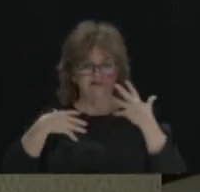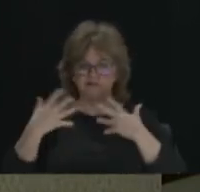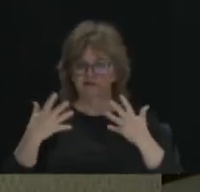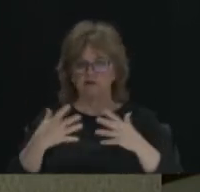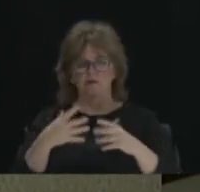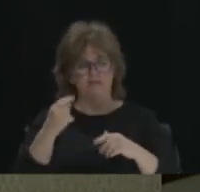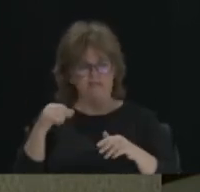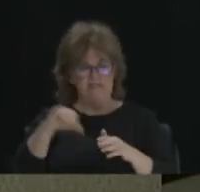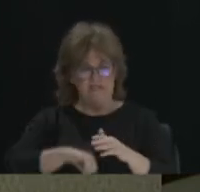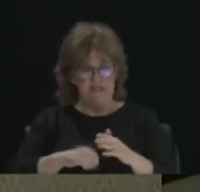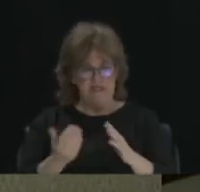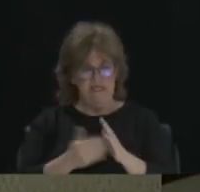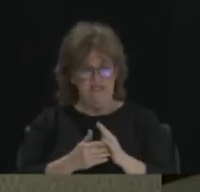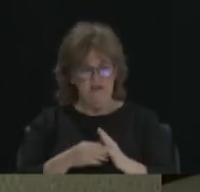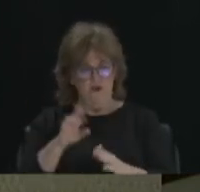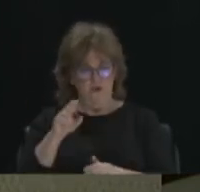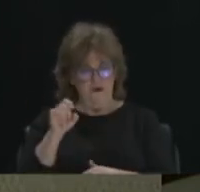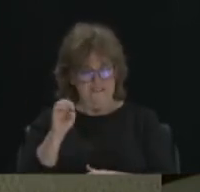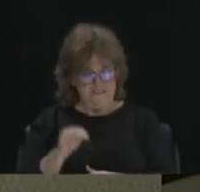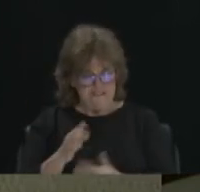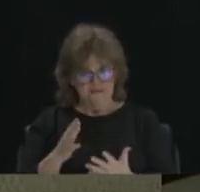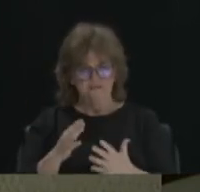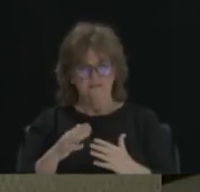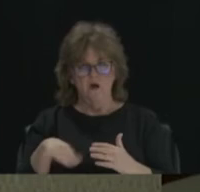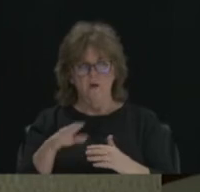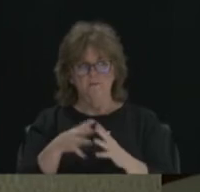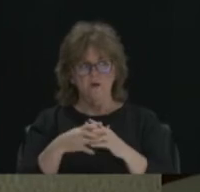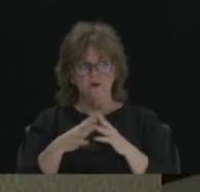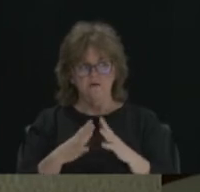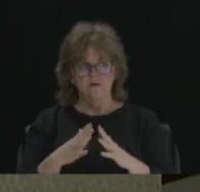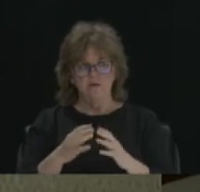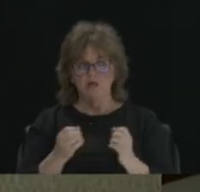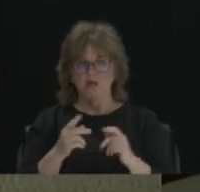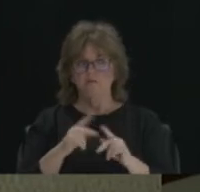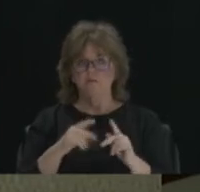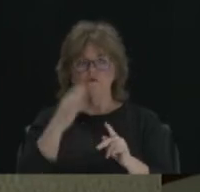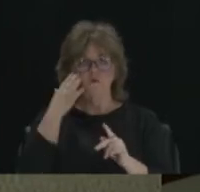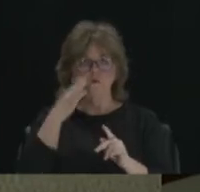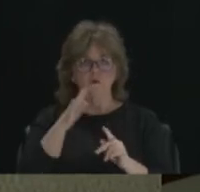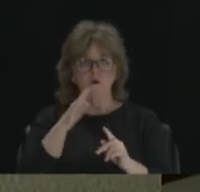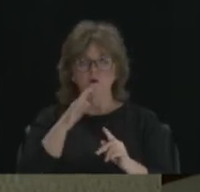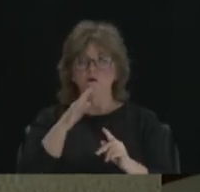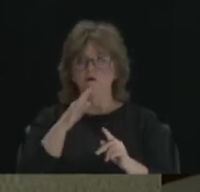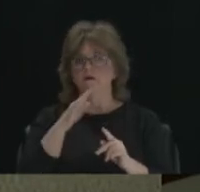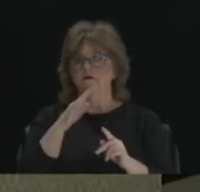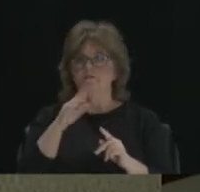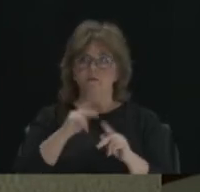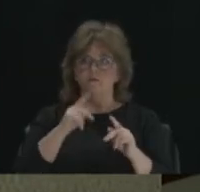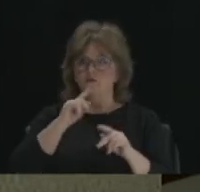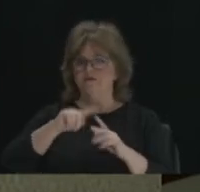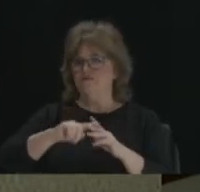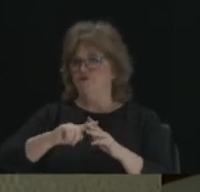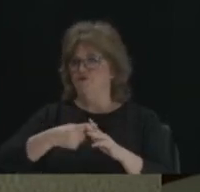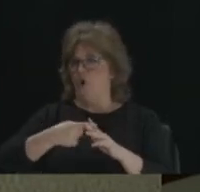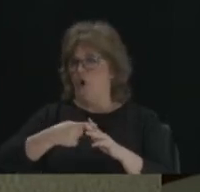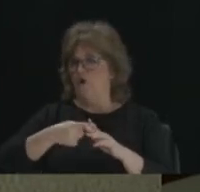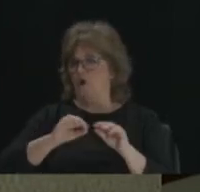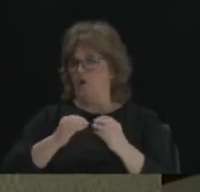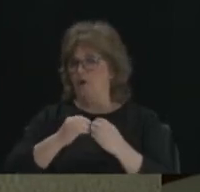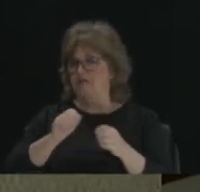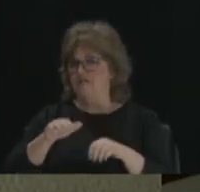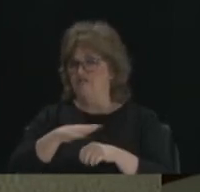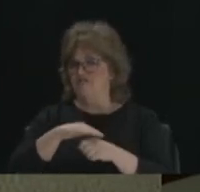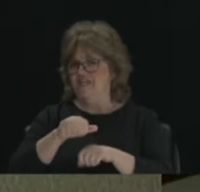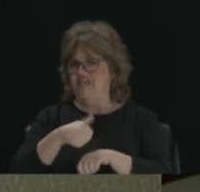discrimination among all Americans. A lot of people don't know a lot of our foundership locally, but I'm quite certain people know the